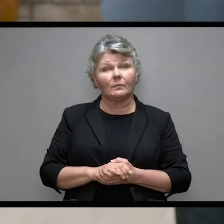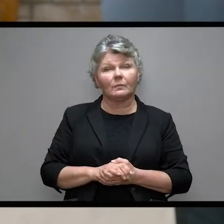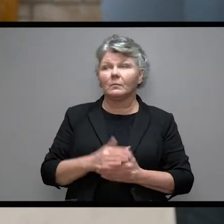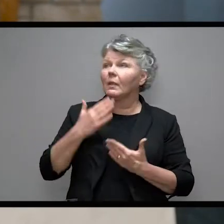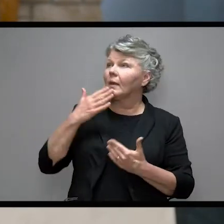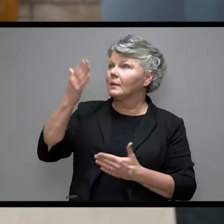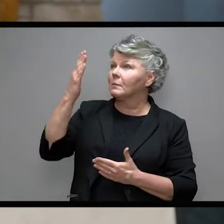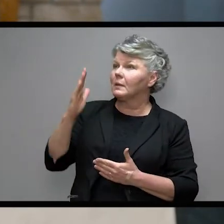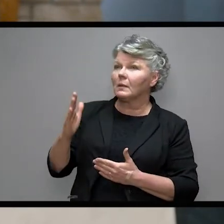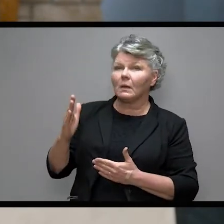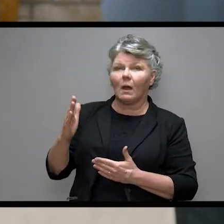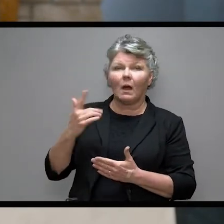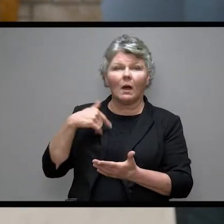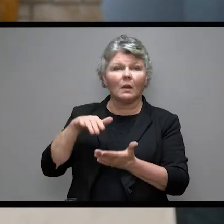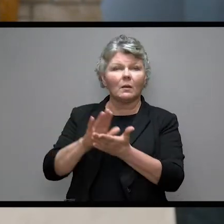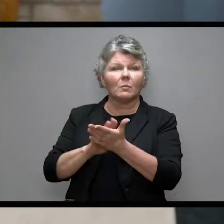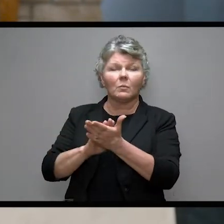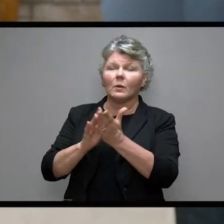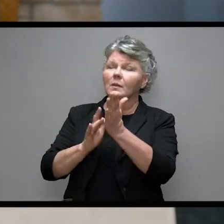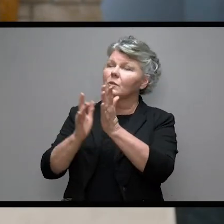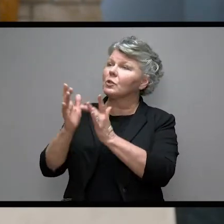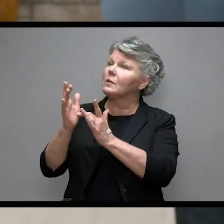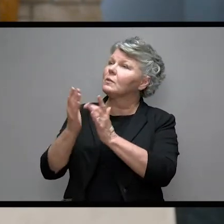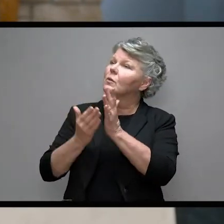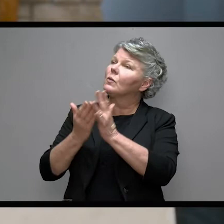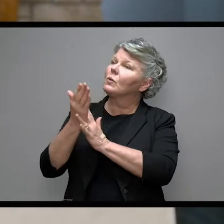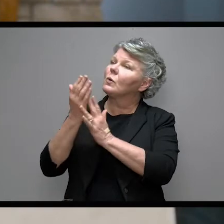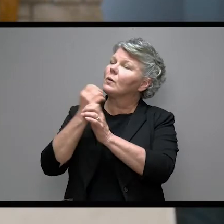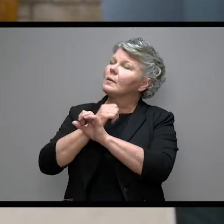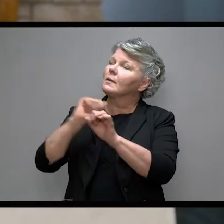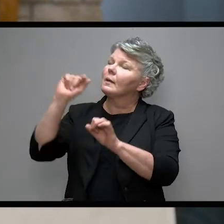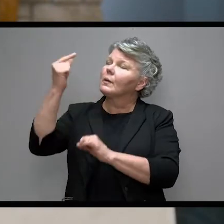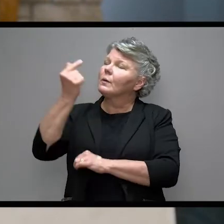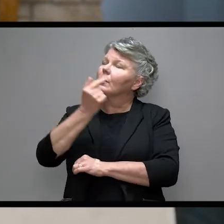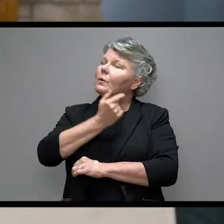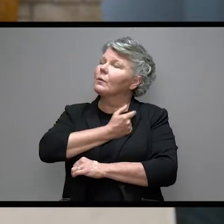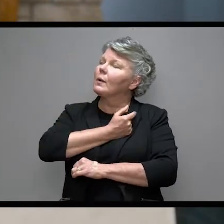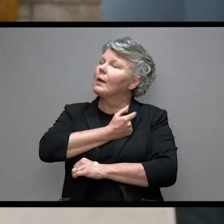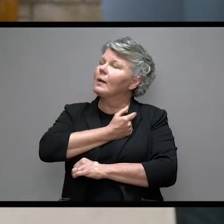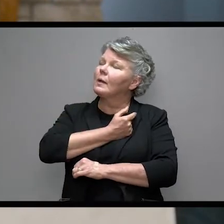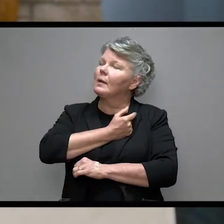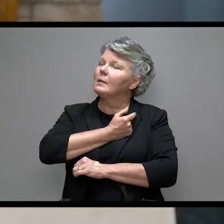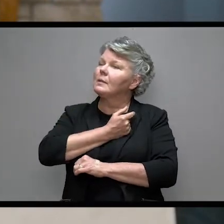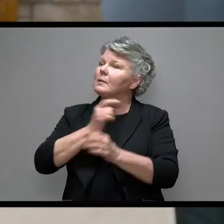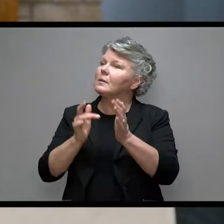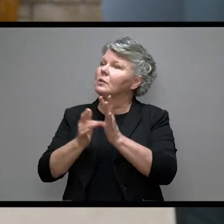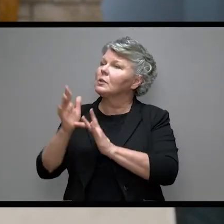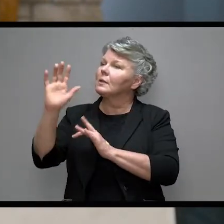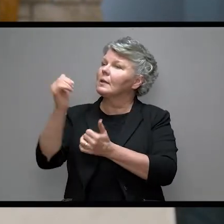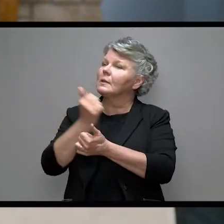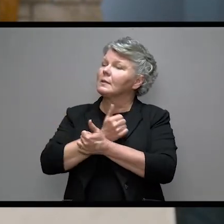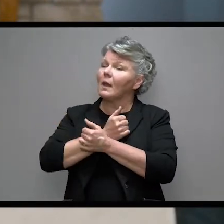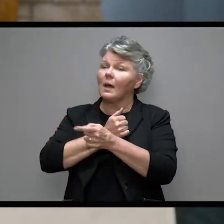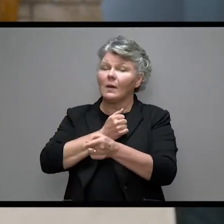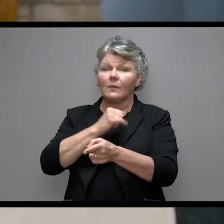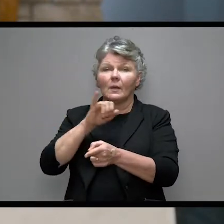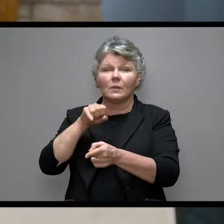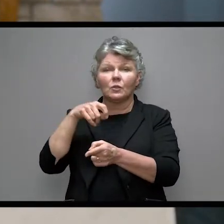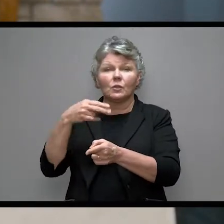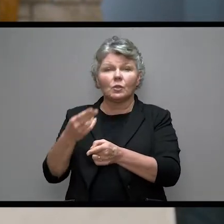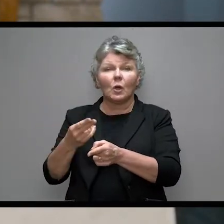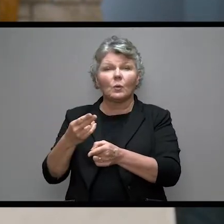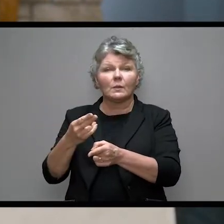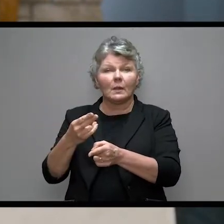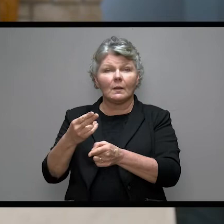be to God all praise to Jesus through His saving grace out of the love of Jesus Joseph does not forget